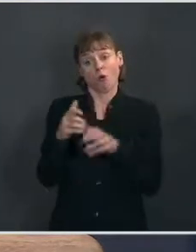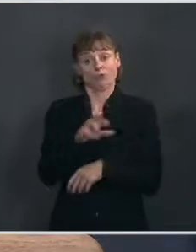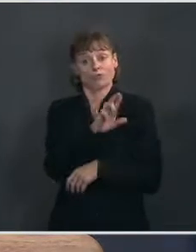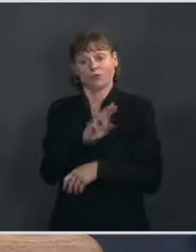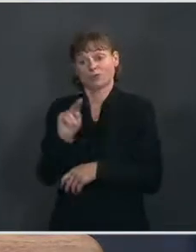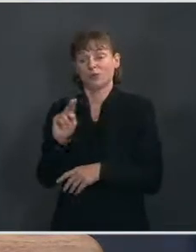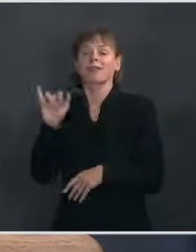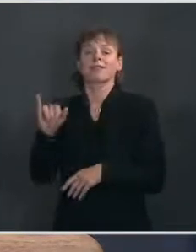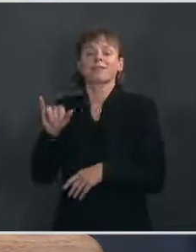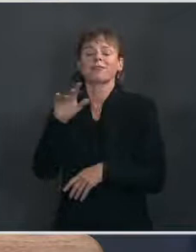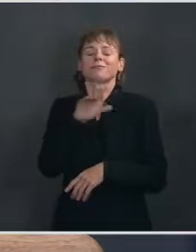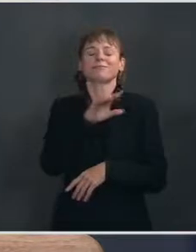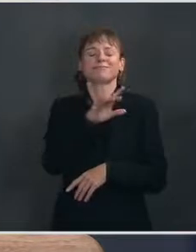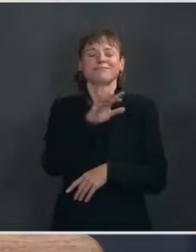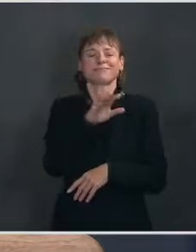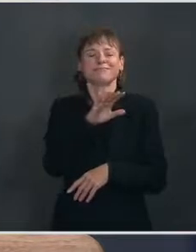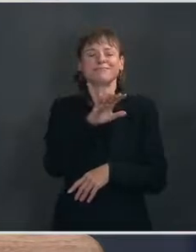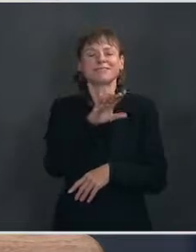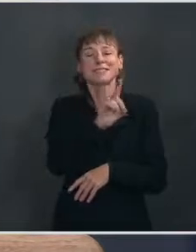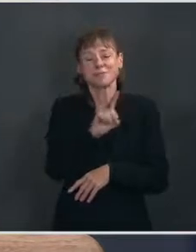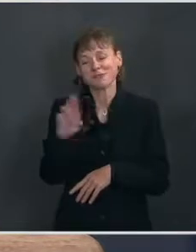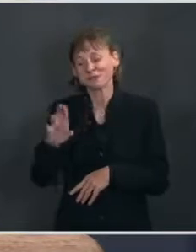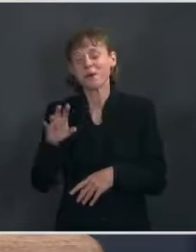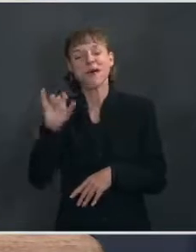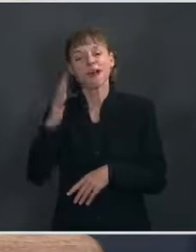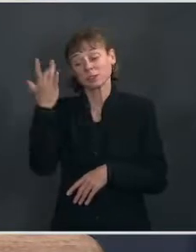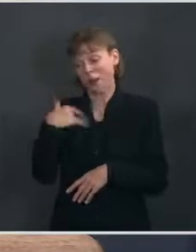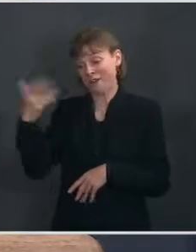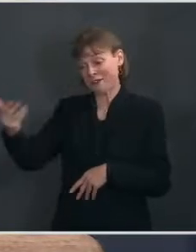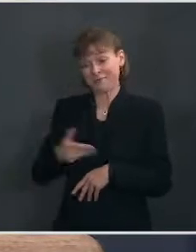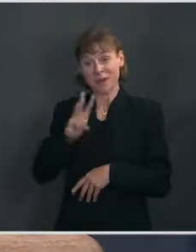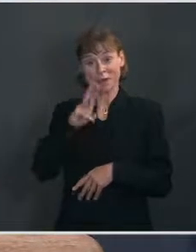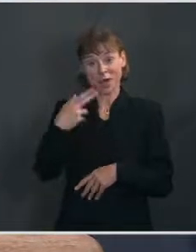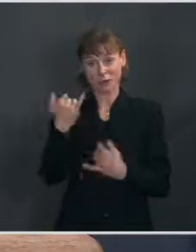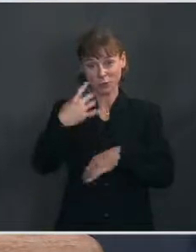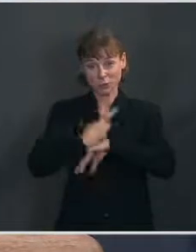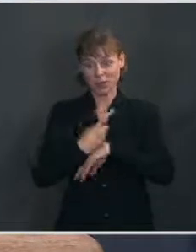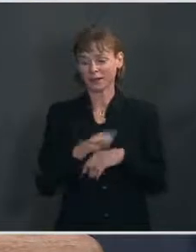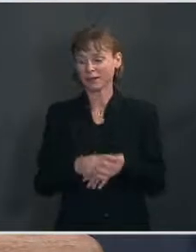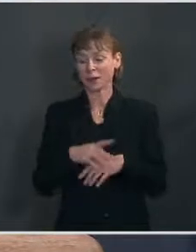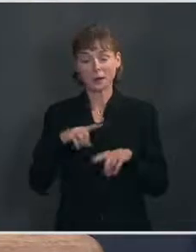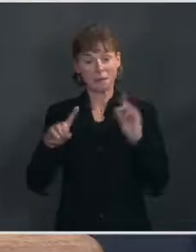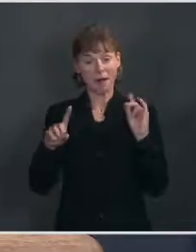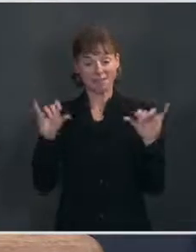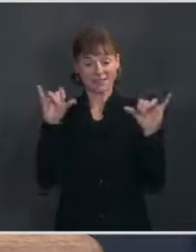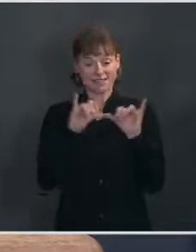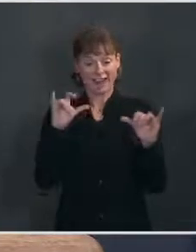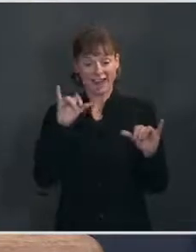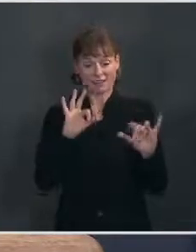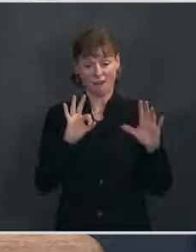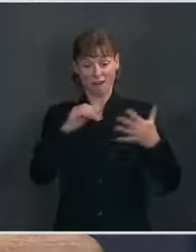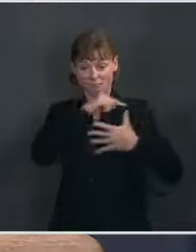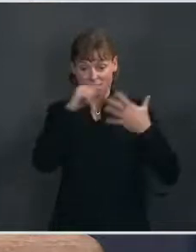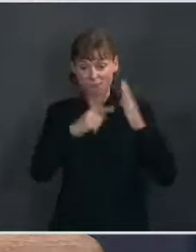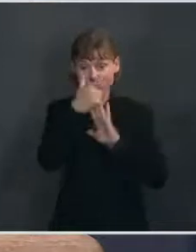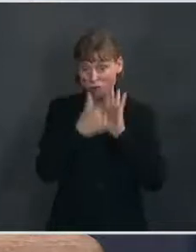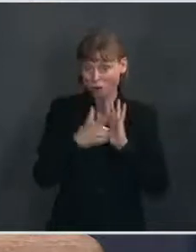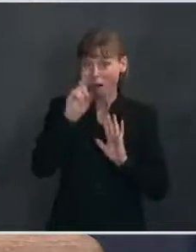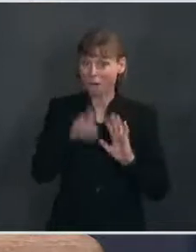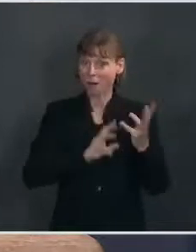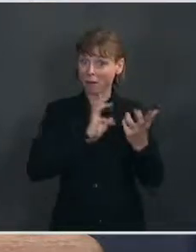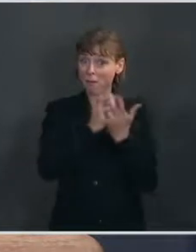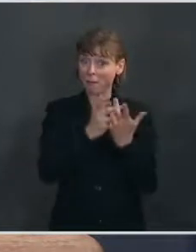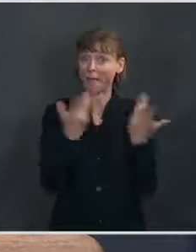White House today. But his view is that the size of the package needs to be commensurate with the crisis, crises we're facing, the dual